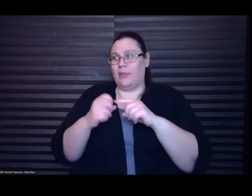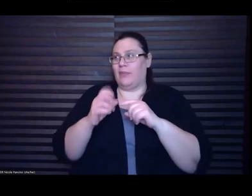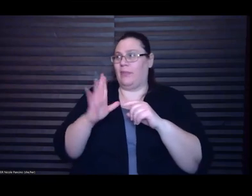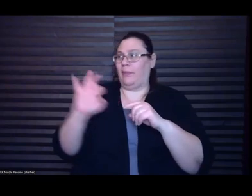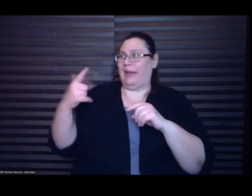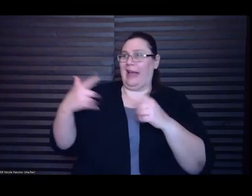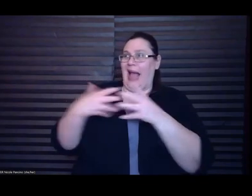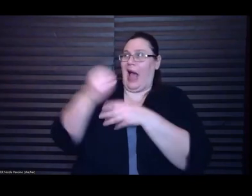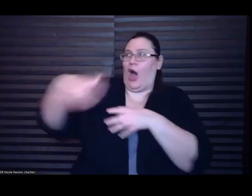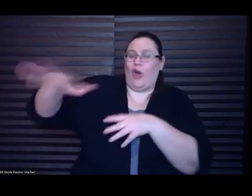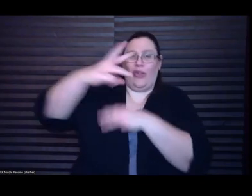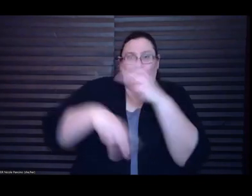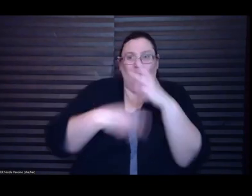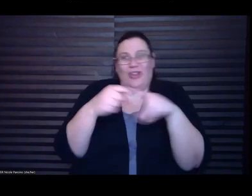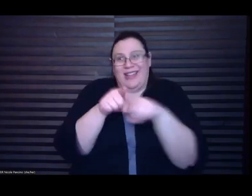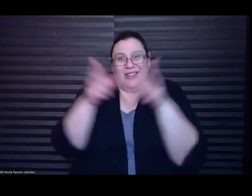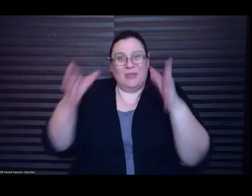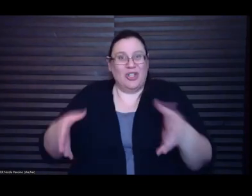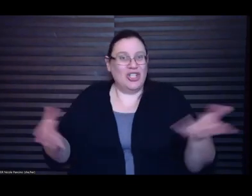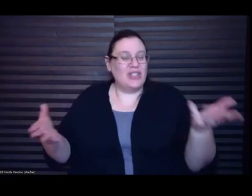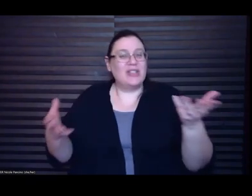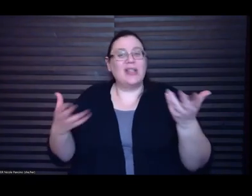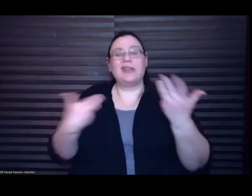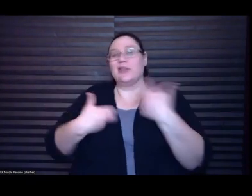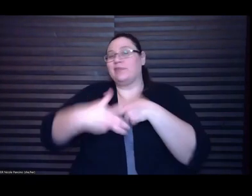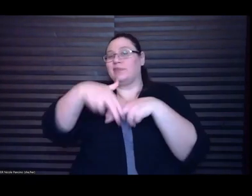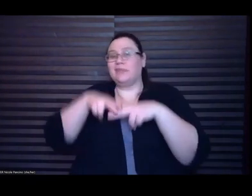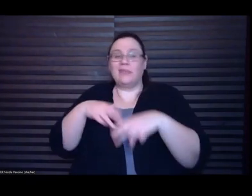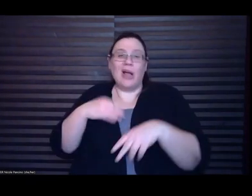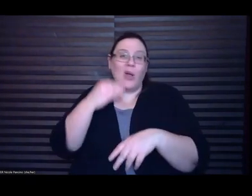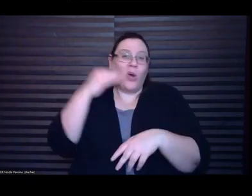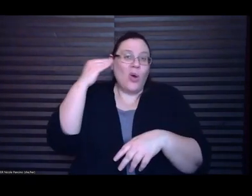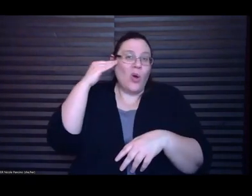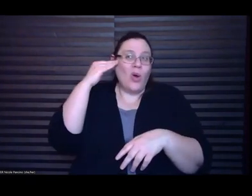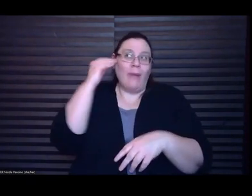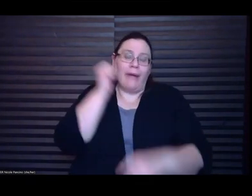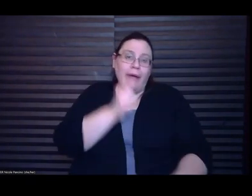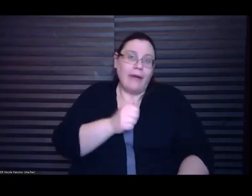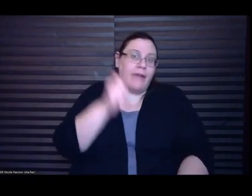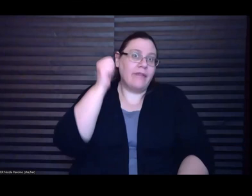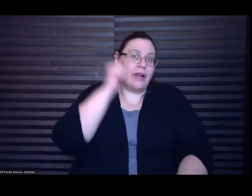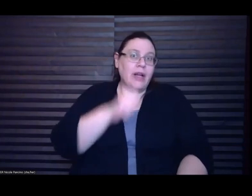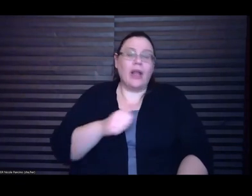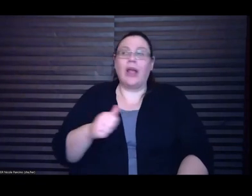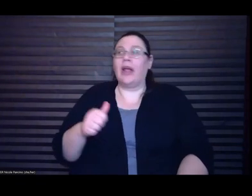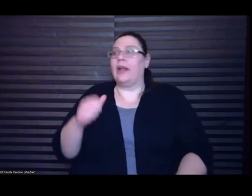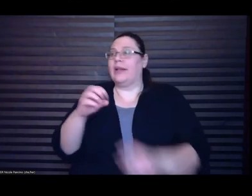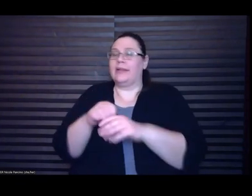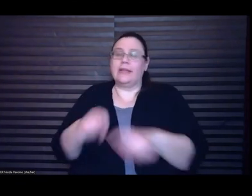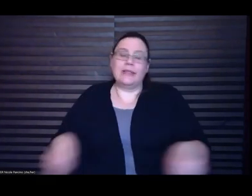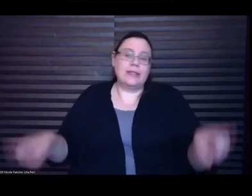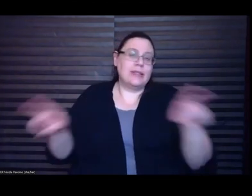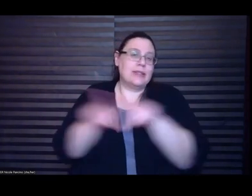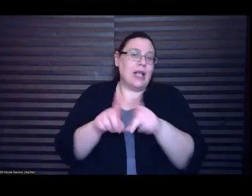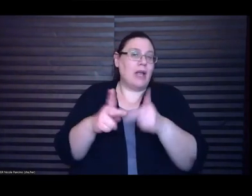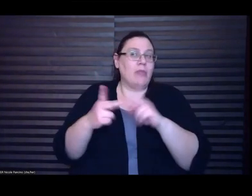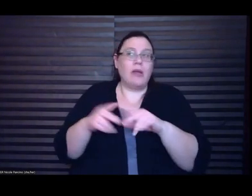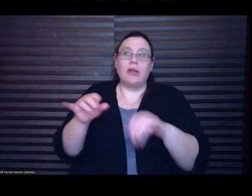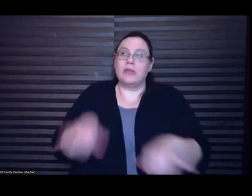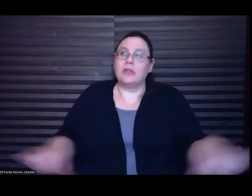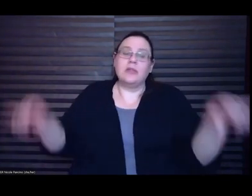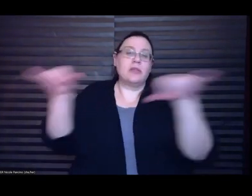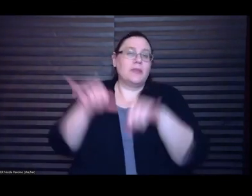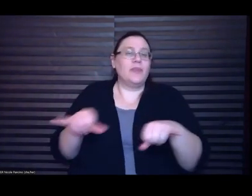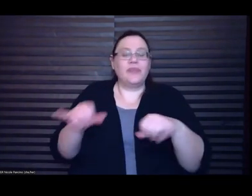every single day just like being in the same place non-stop I think it really like my brain just felt kind of like closed down